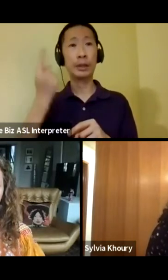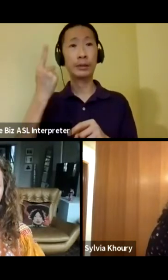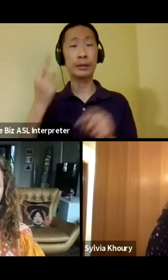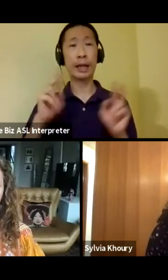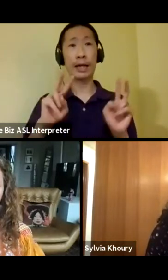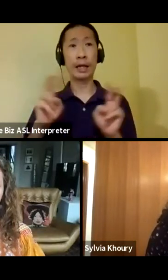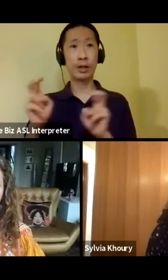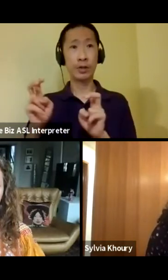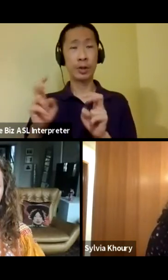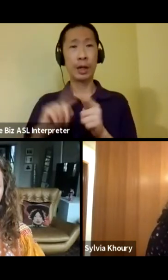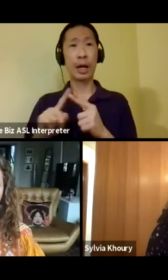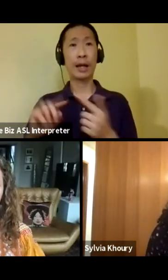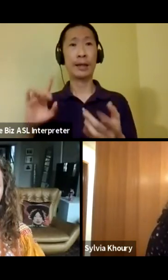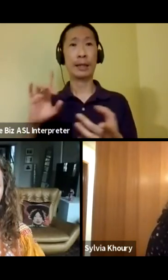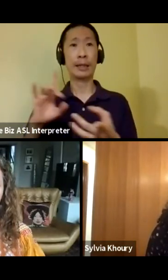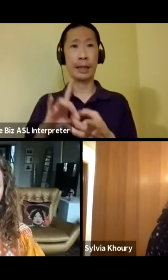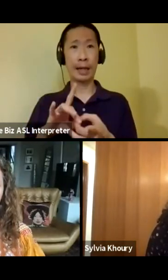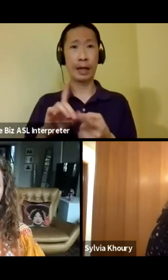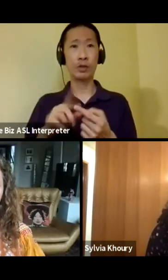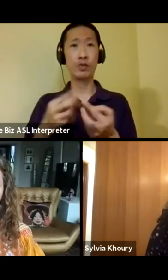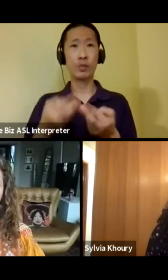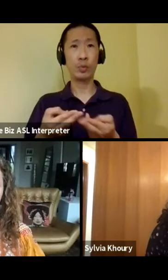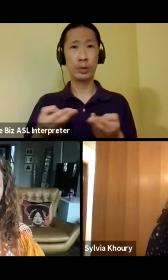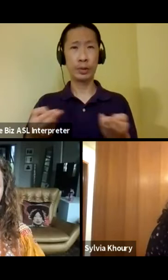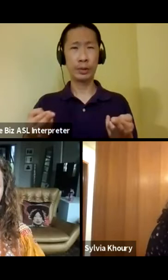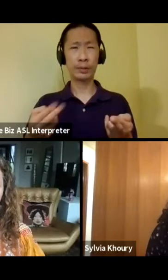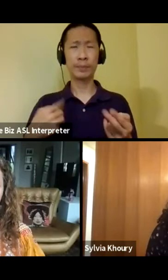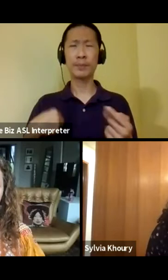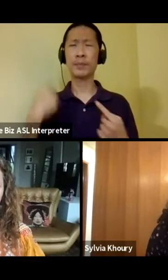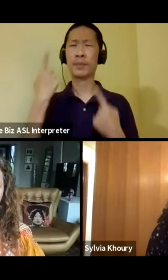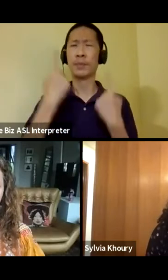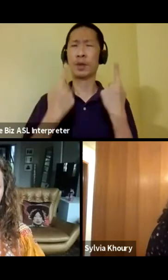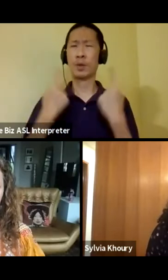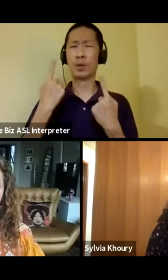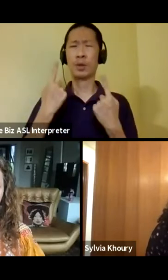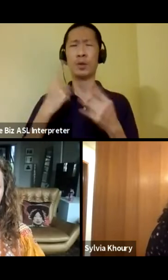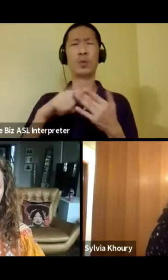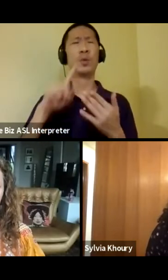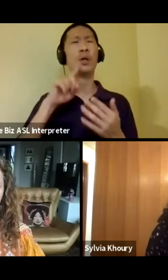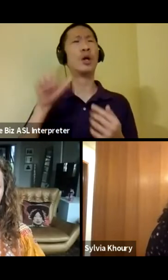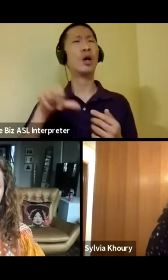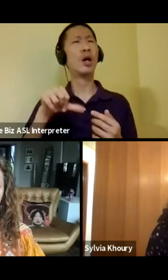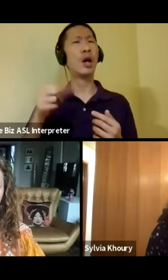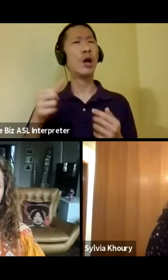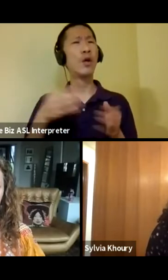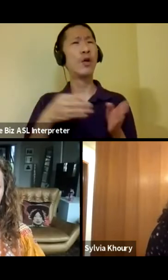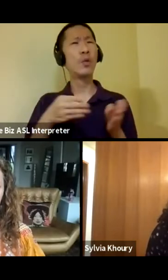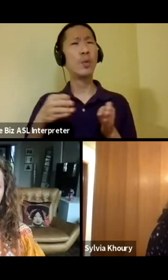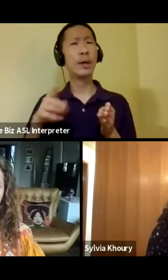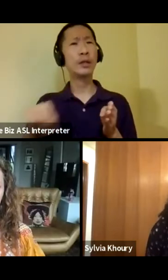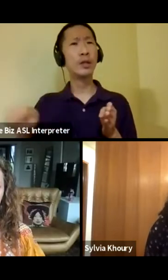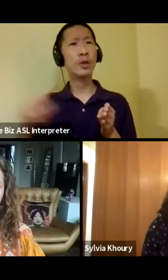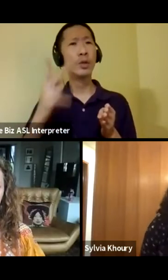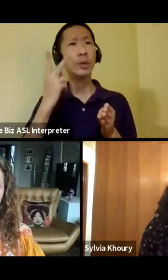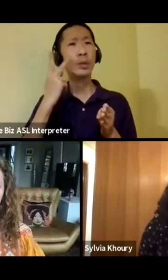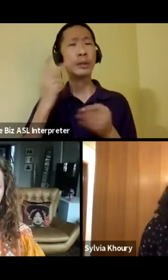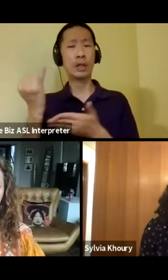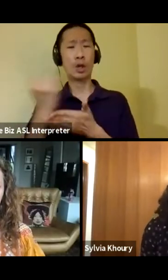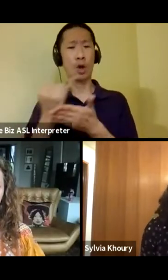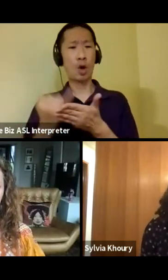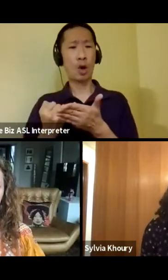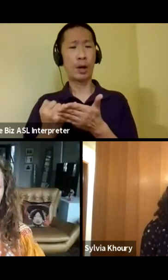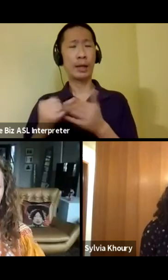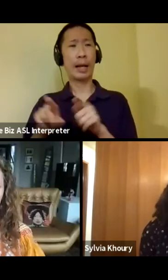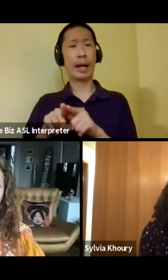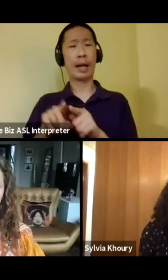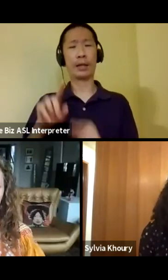and then connect them to resources. But I'm wondering, what are other ways that y'all see art to as a